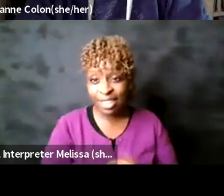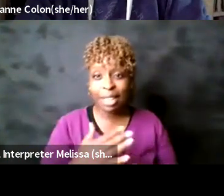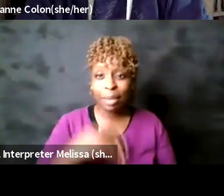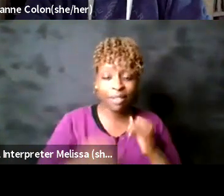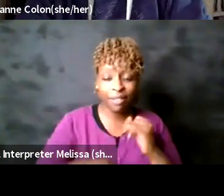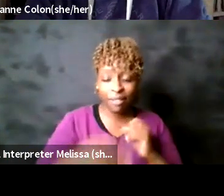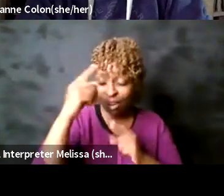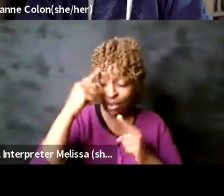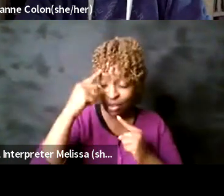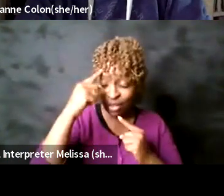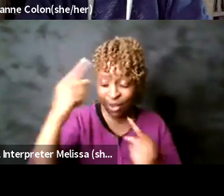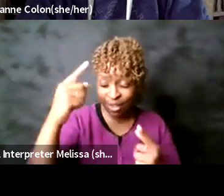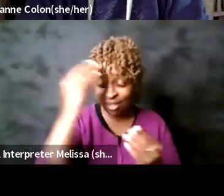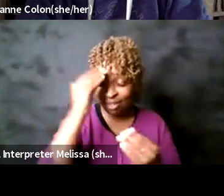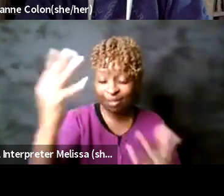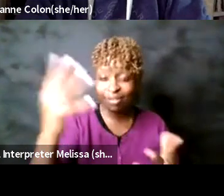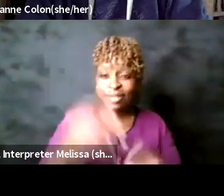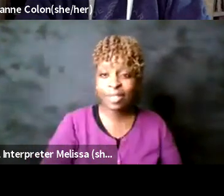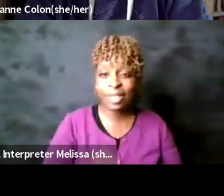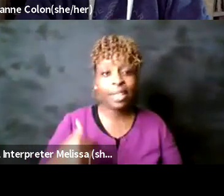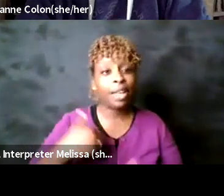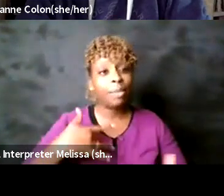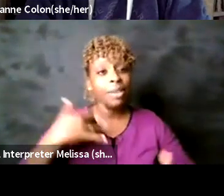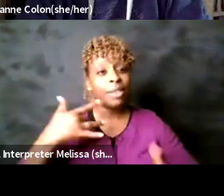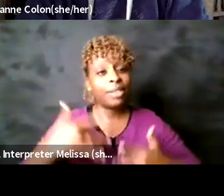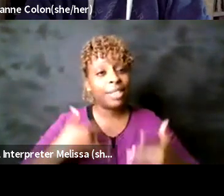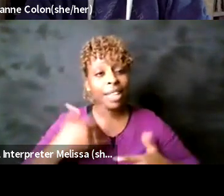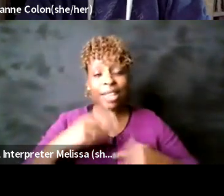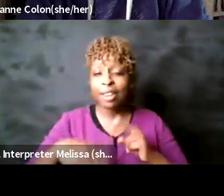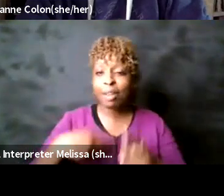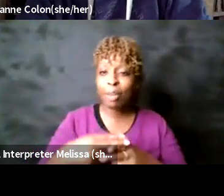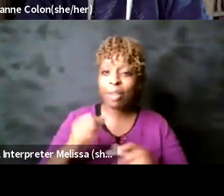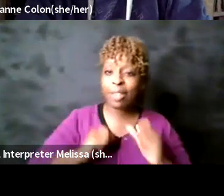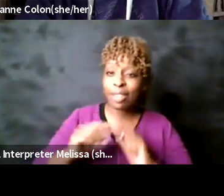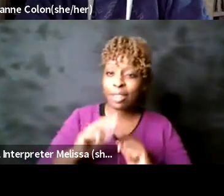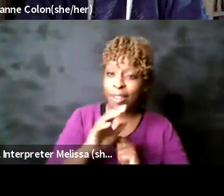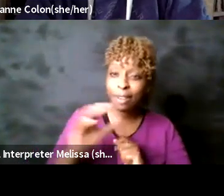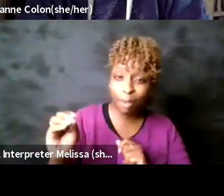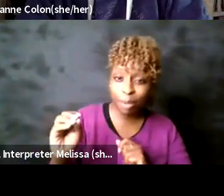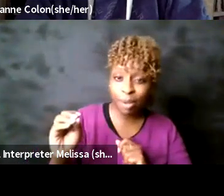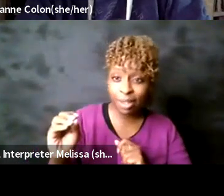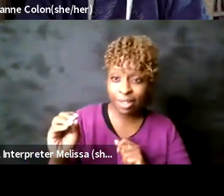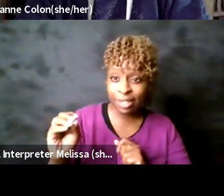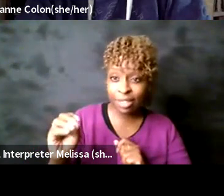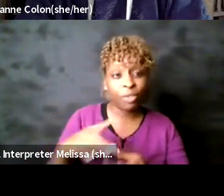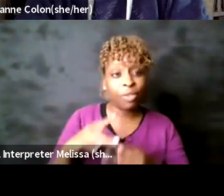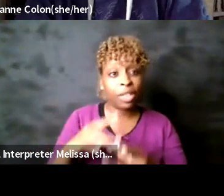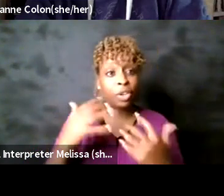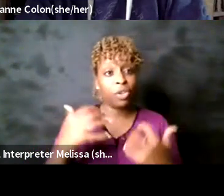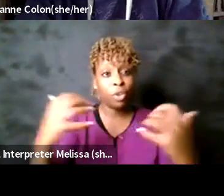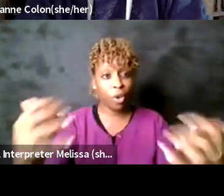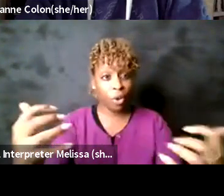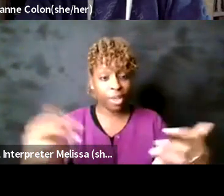excited about these theater companies or representatives from them talking about how we're going to be really clear with our audiences about who's invited